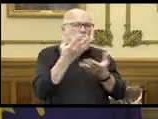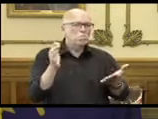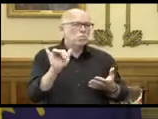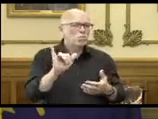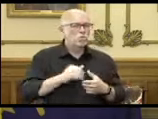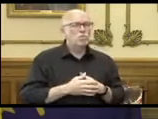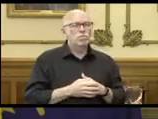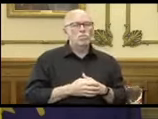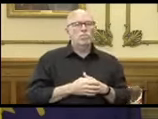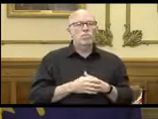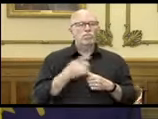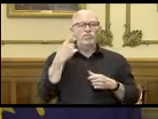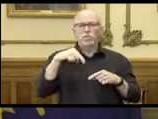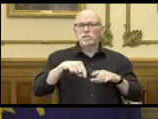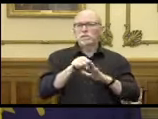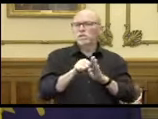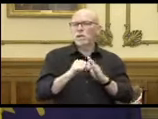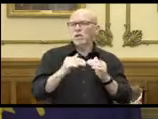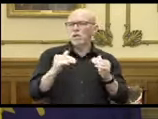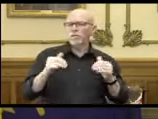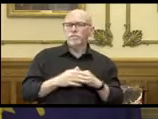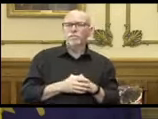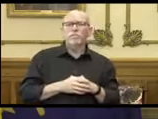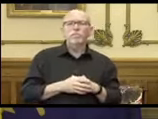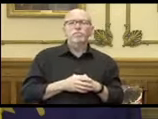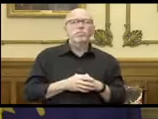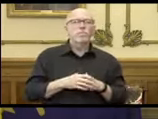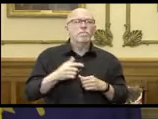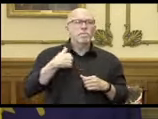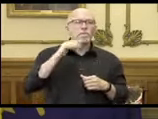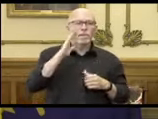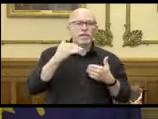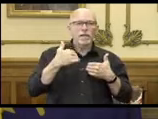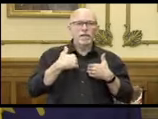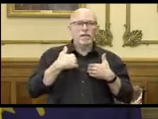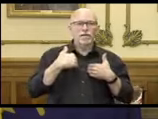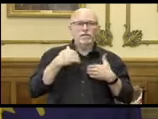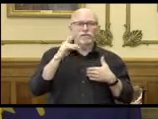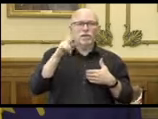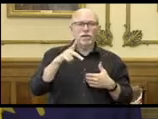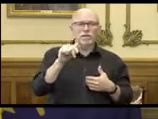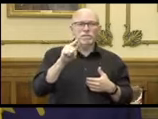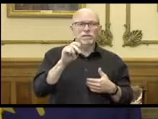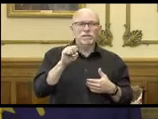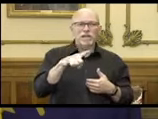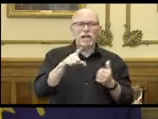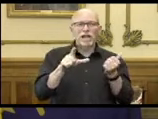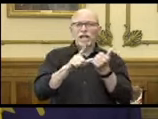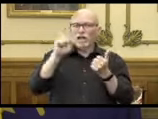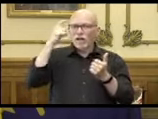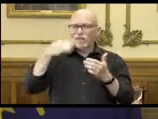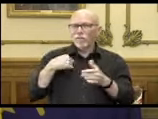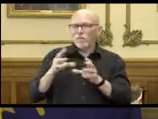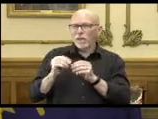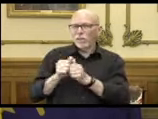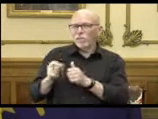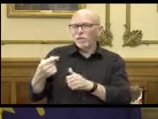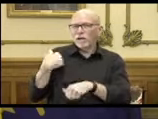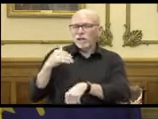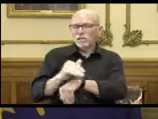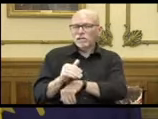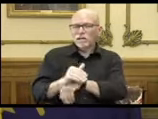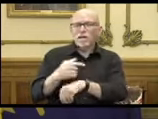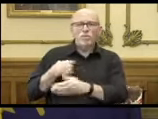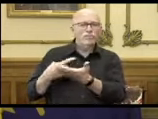well here from the state level. We'll have that update. Lieutenant Governor and I met last night and went over